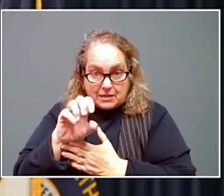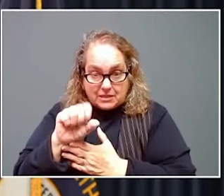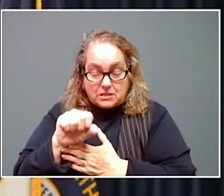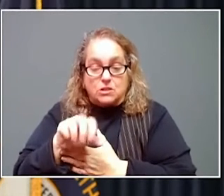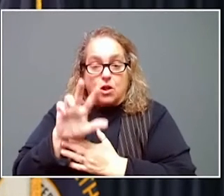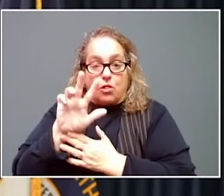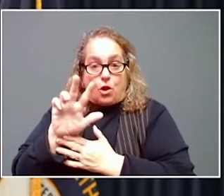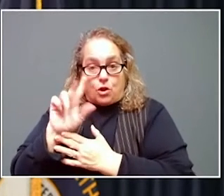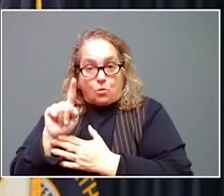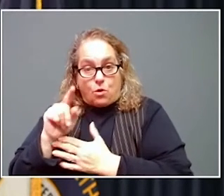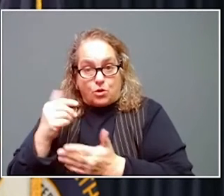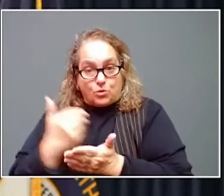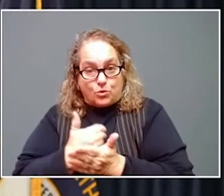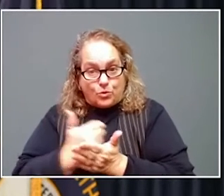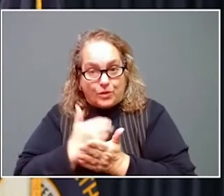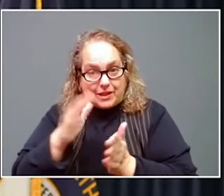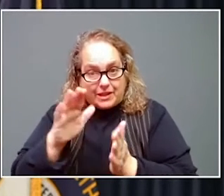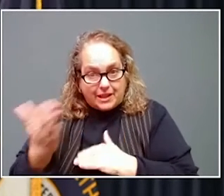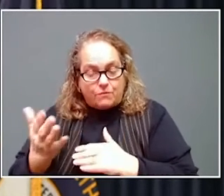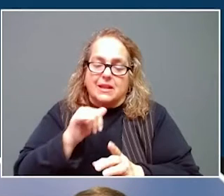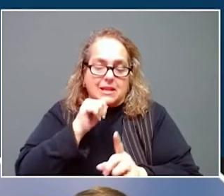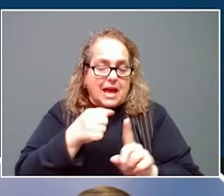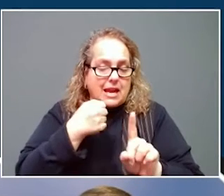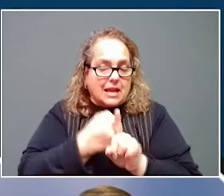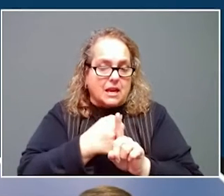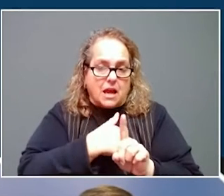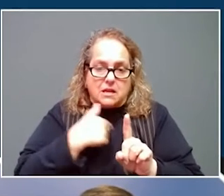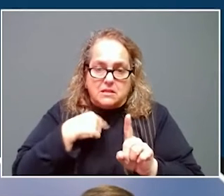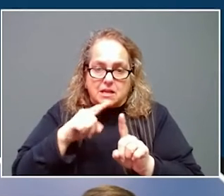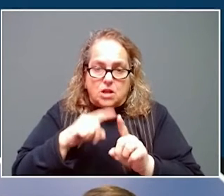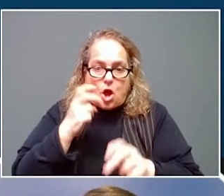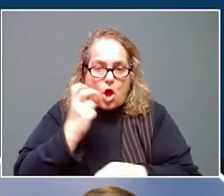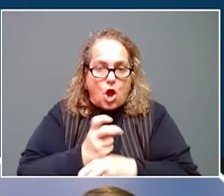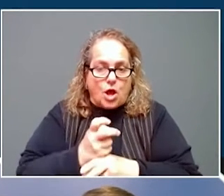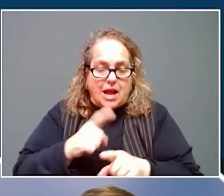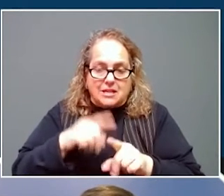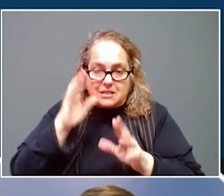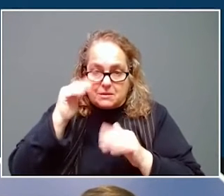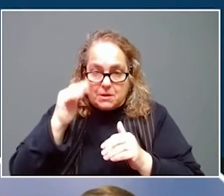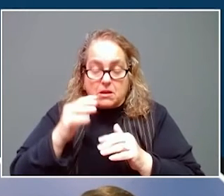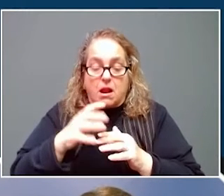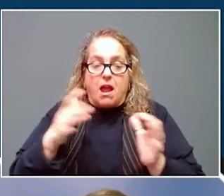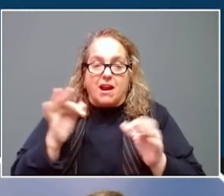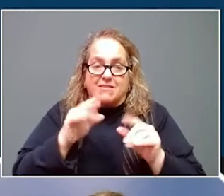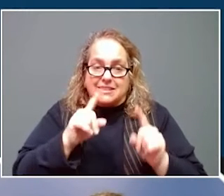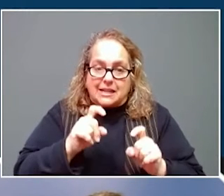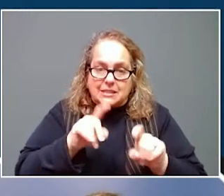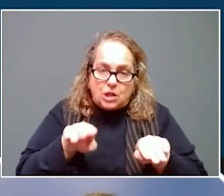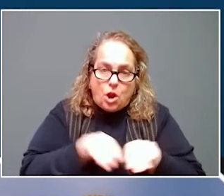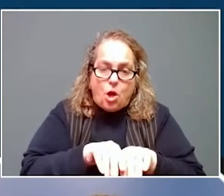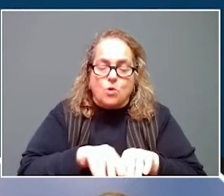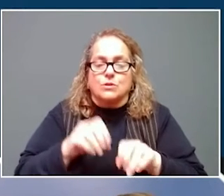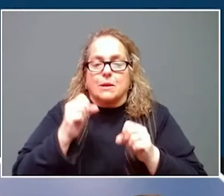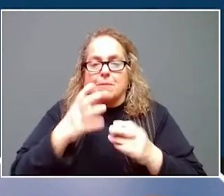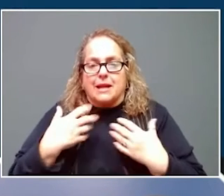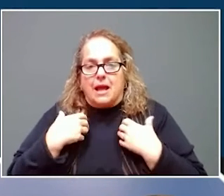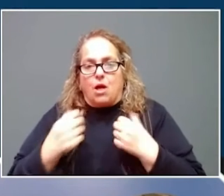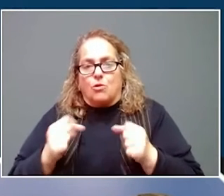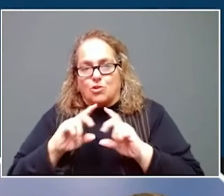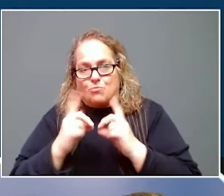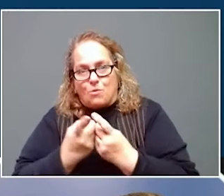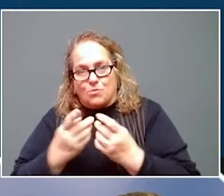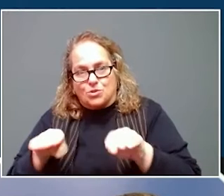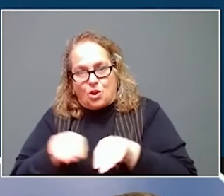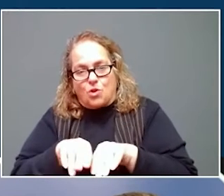bluegrass state, this time dramatically so. Kentucky recorded 46,000 cases over the past week, which is 42